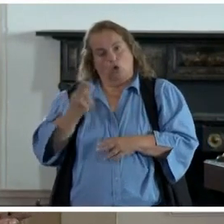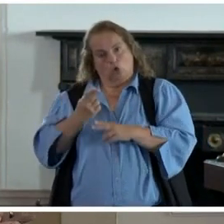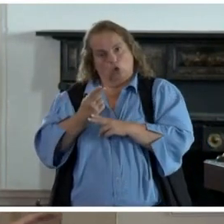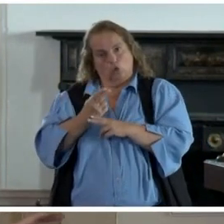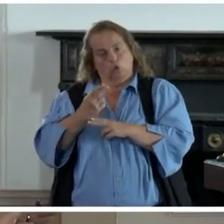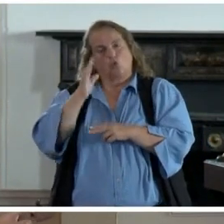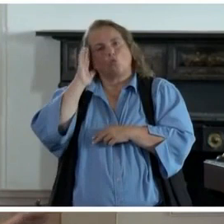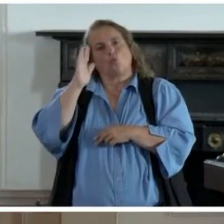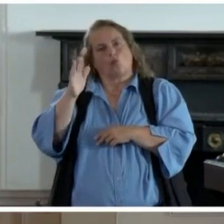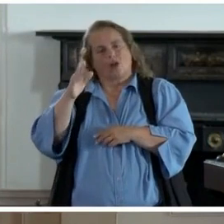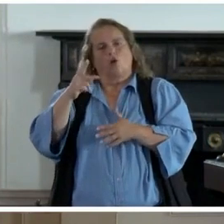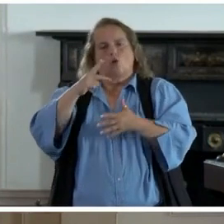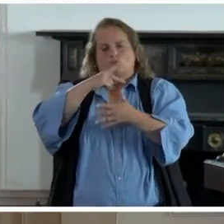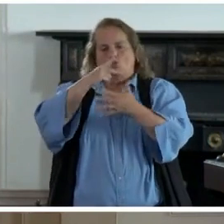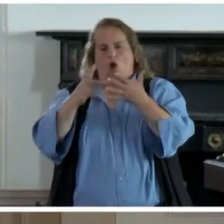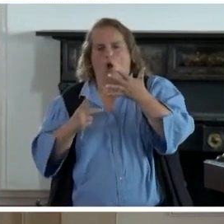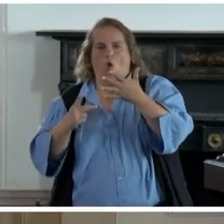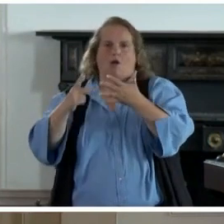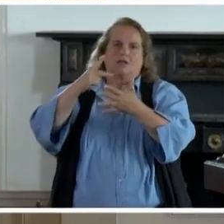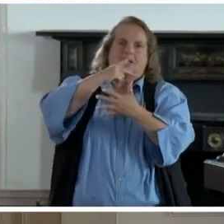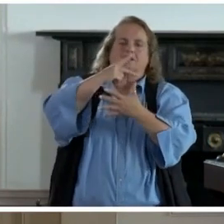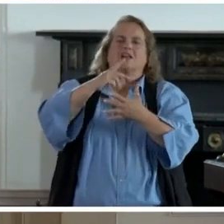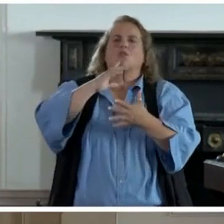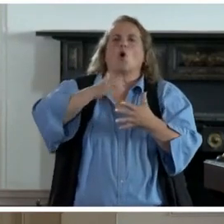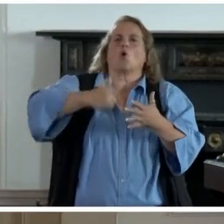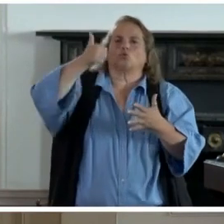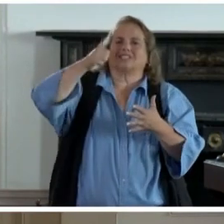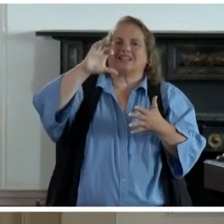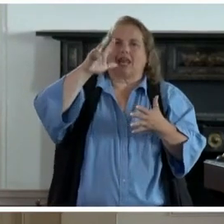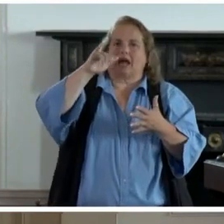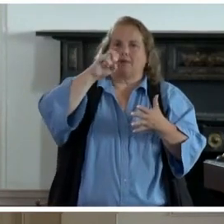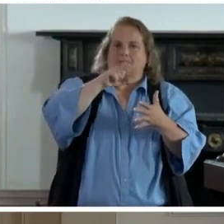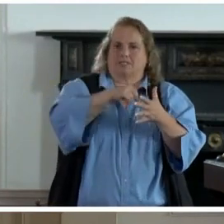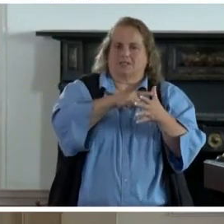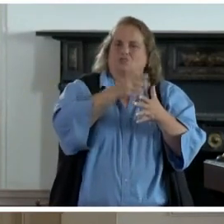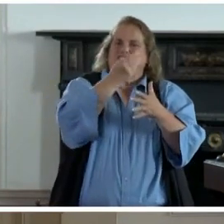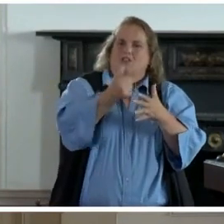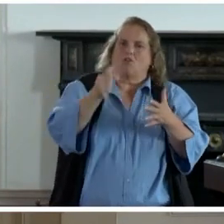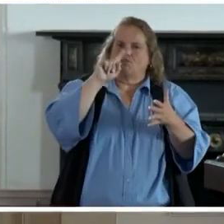the oldest claims and get them resolved first.